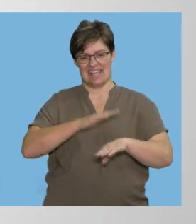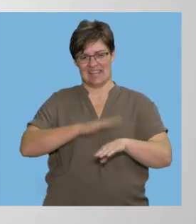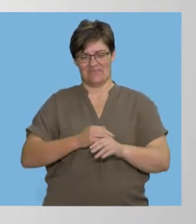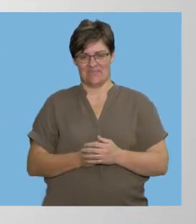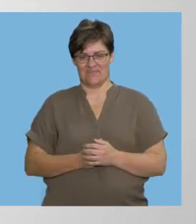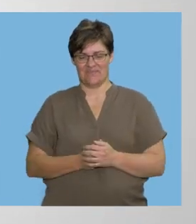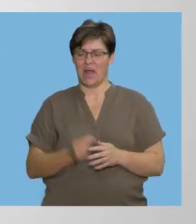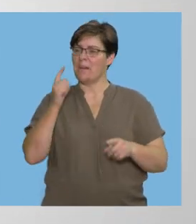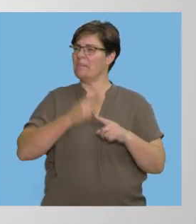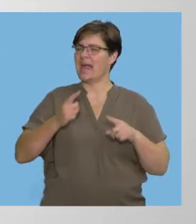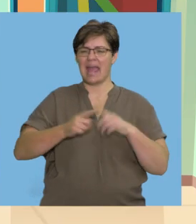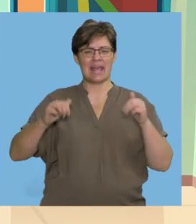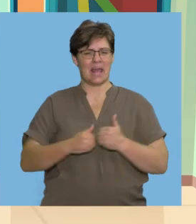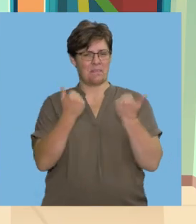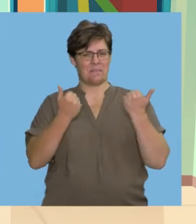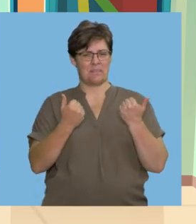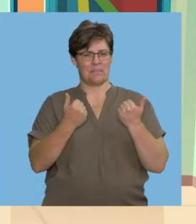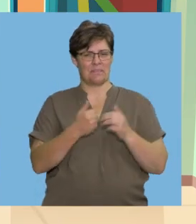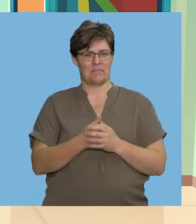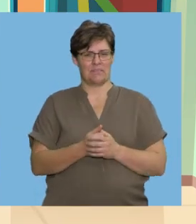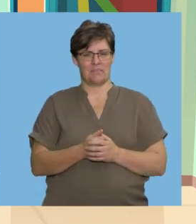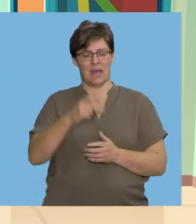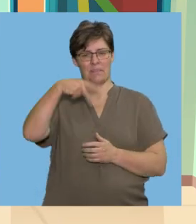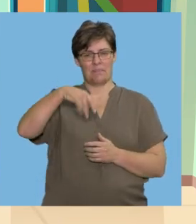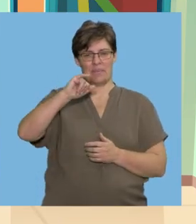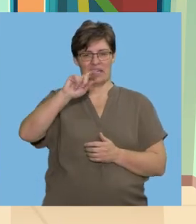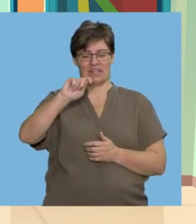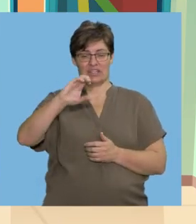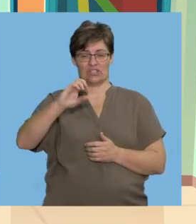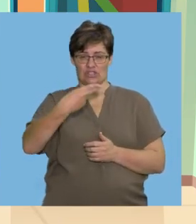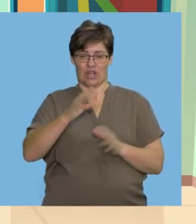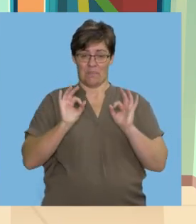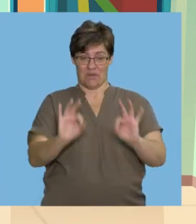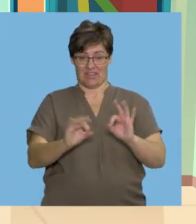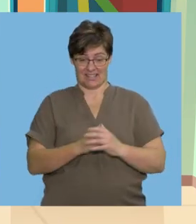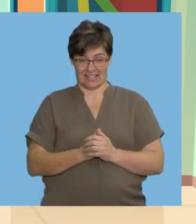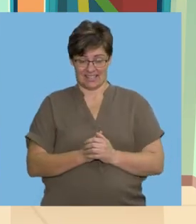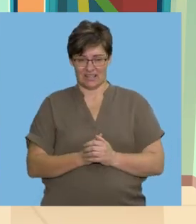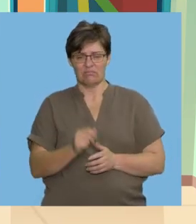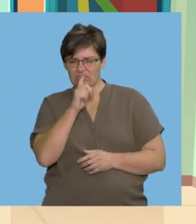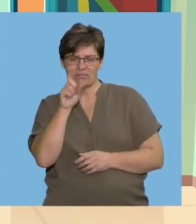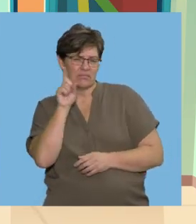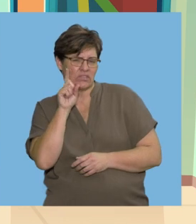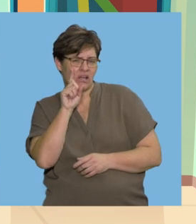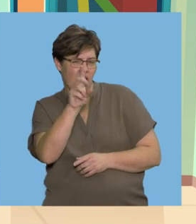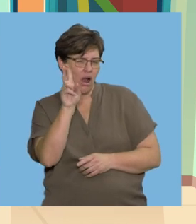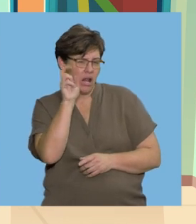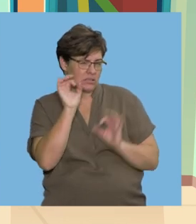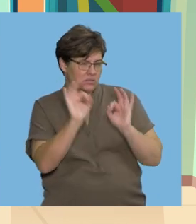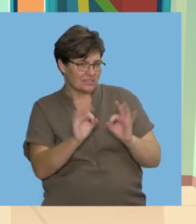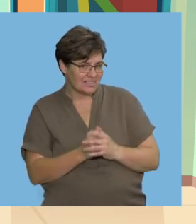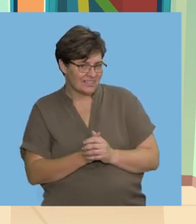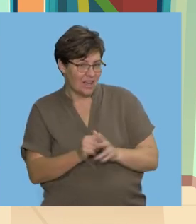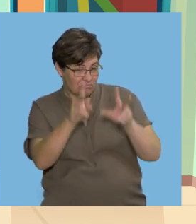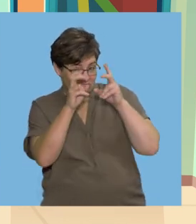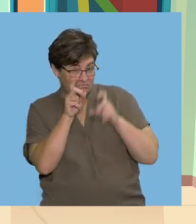Playtime Let's play a game called pitch perfect This is a great game to check how well